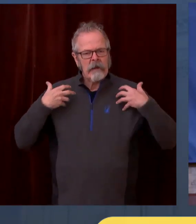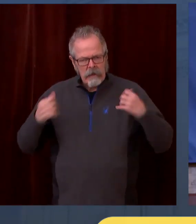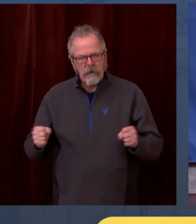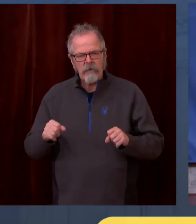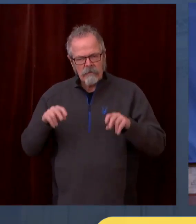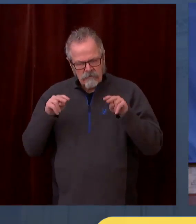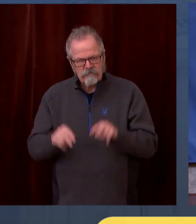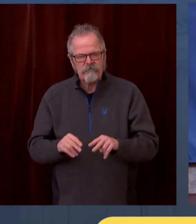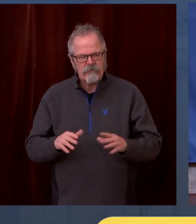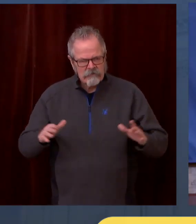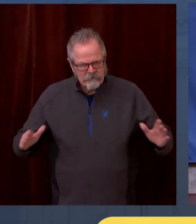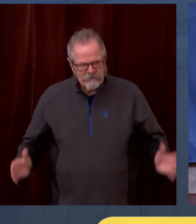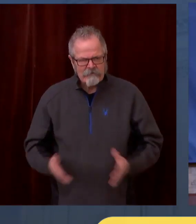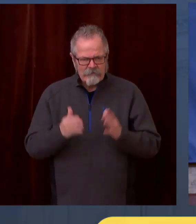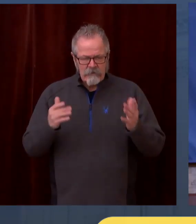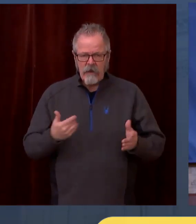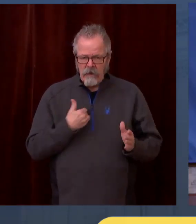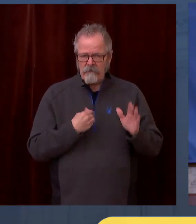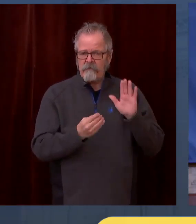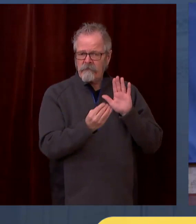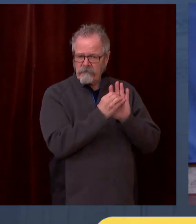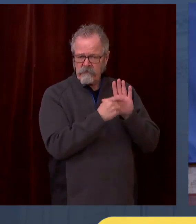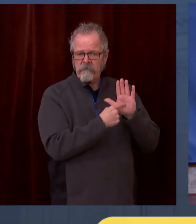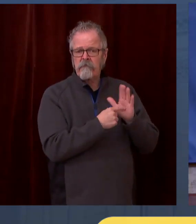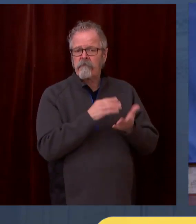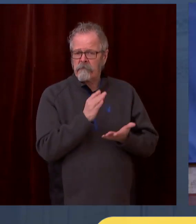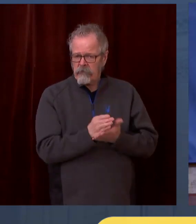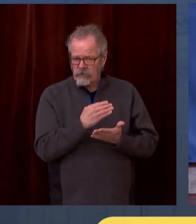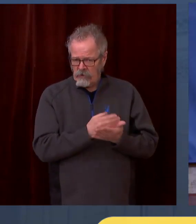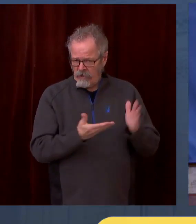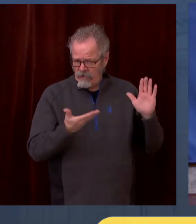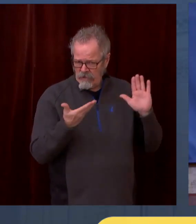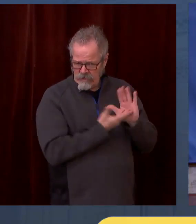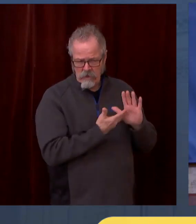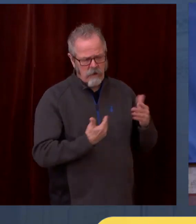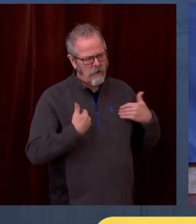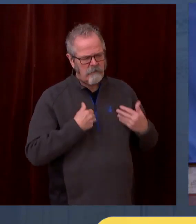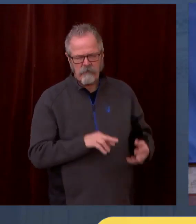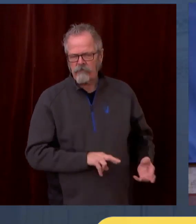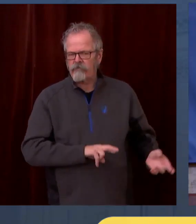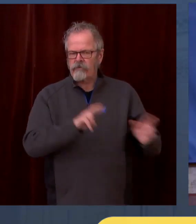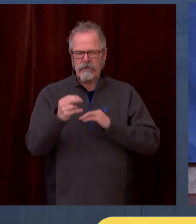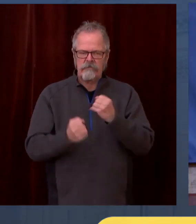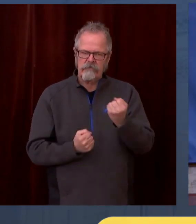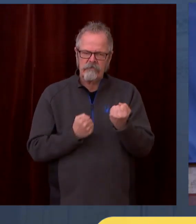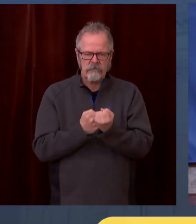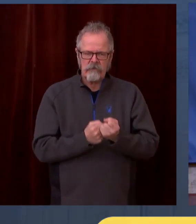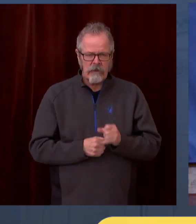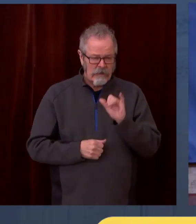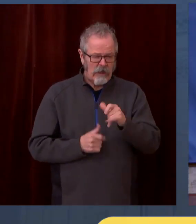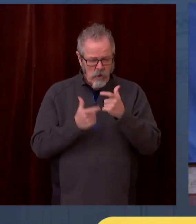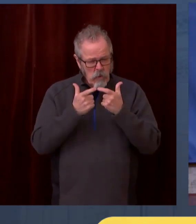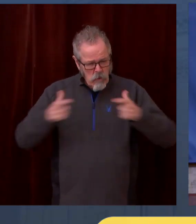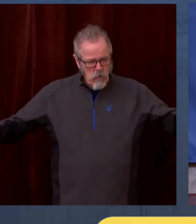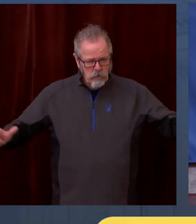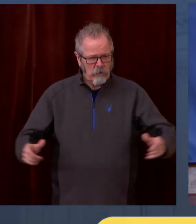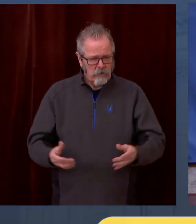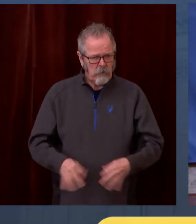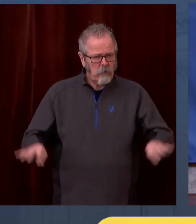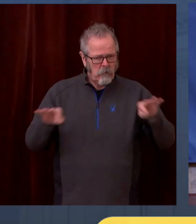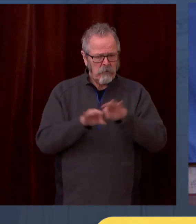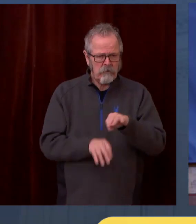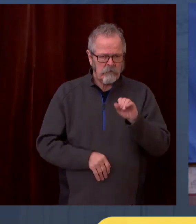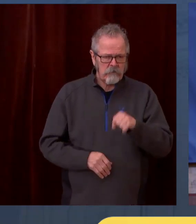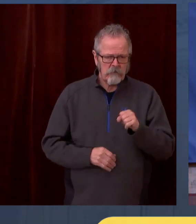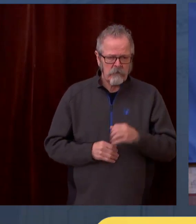you know, a year ago in our last speech, I made an emphasis on mental health. It's one of the reasons we want to reform our mental health